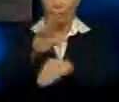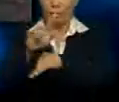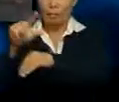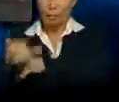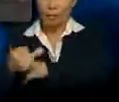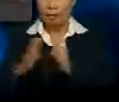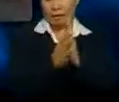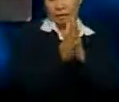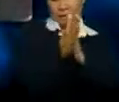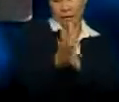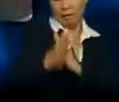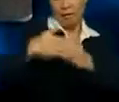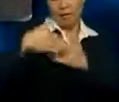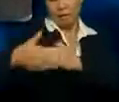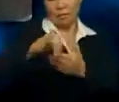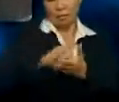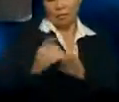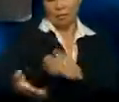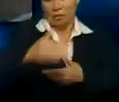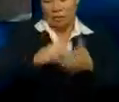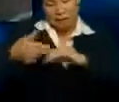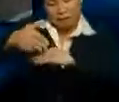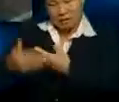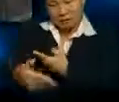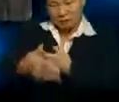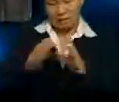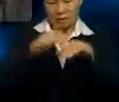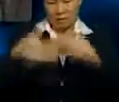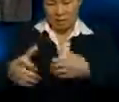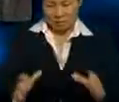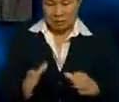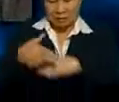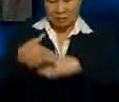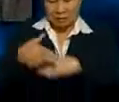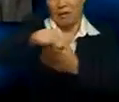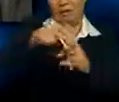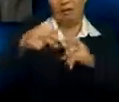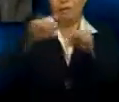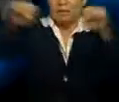manner, after which the cages will be sent to the sterilization station to be sterilized.